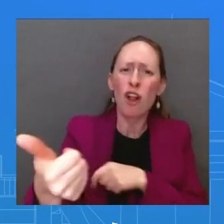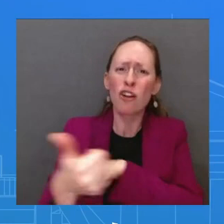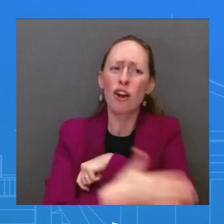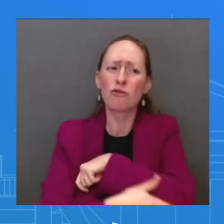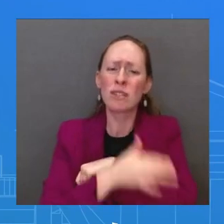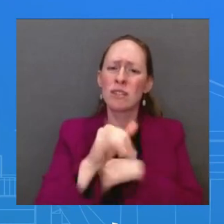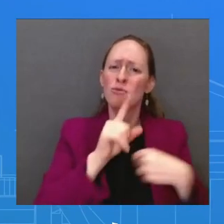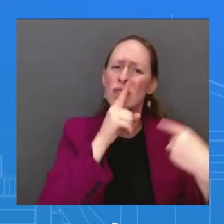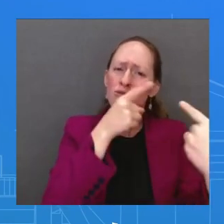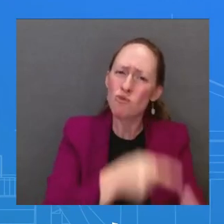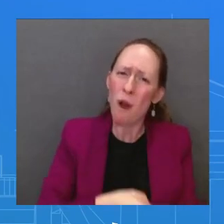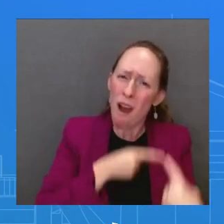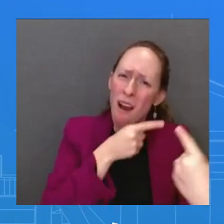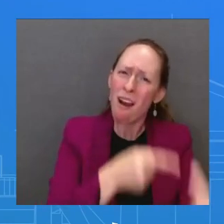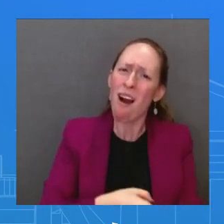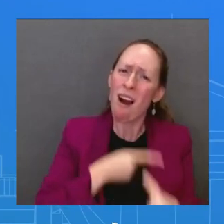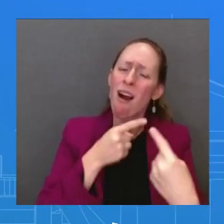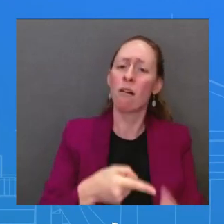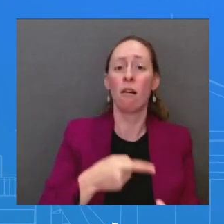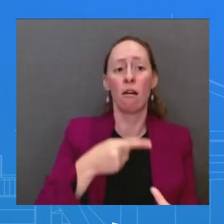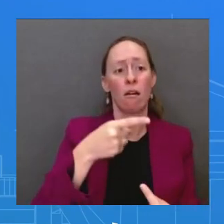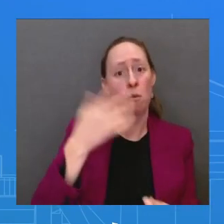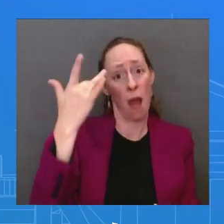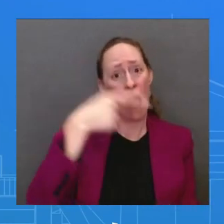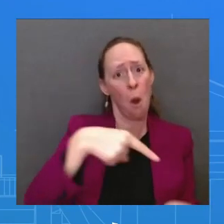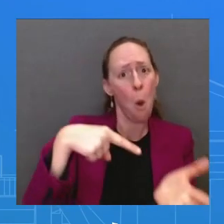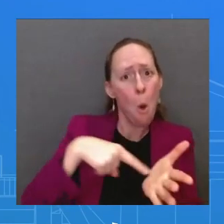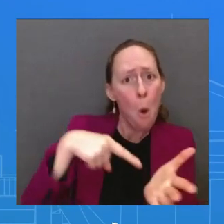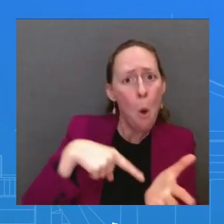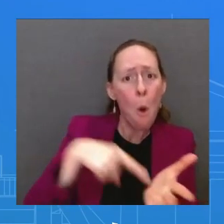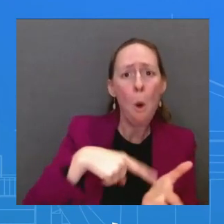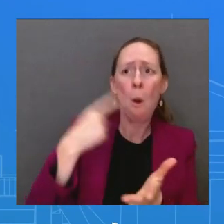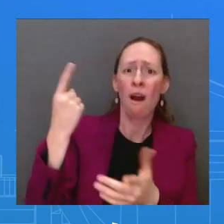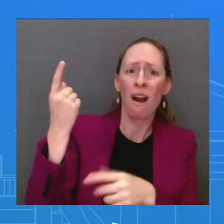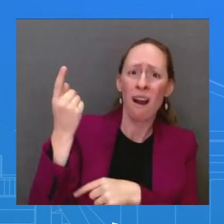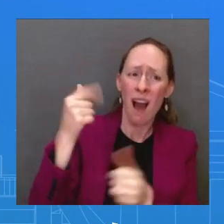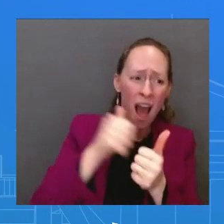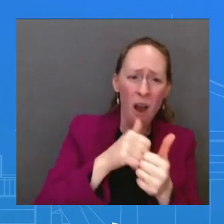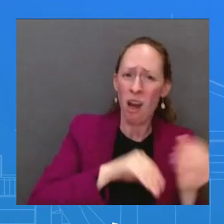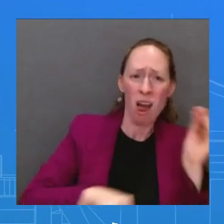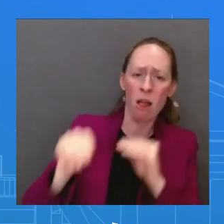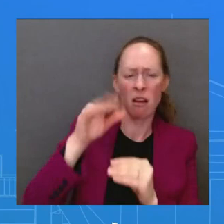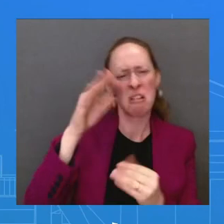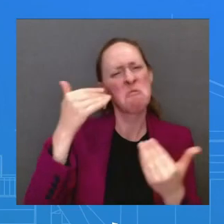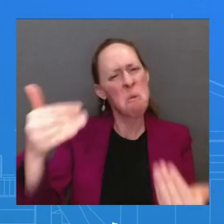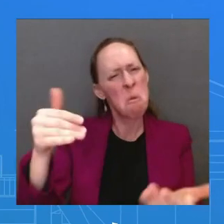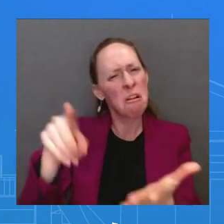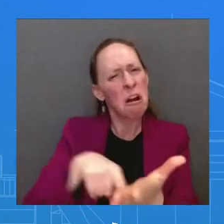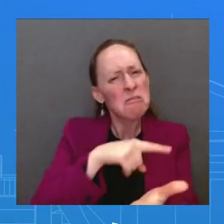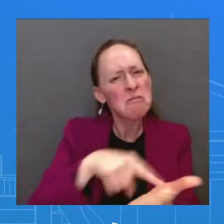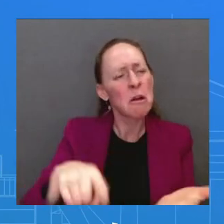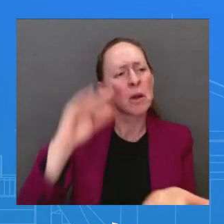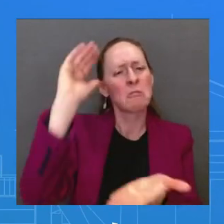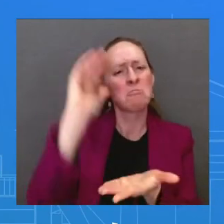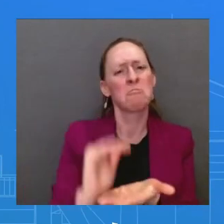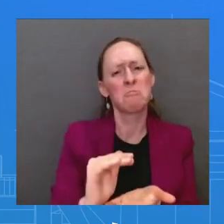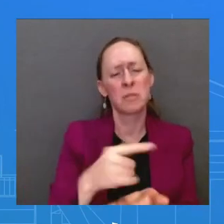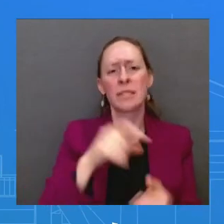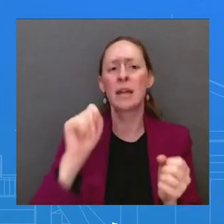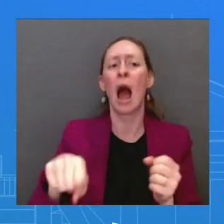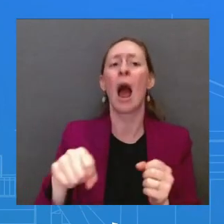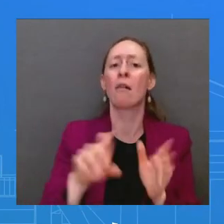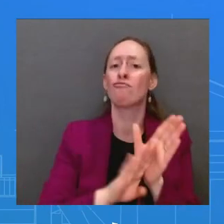expects real progress on ongoing cases by the World Bank and IMF annual meetings in Marrakesh next month,